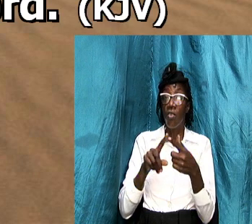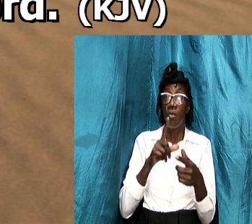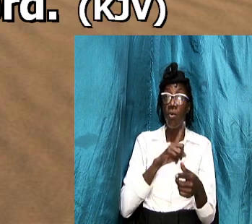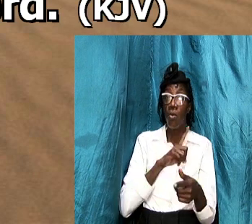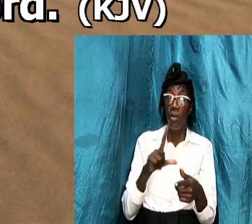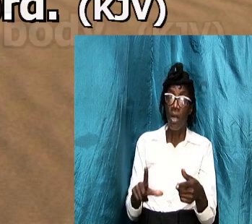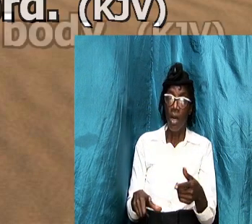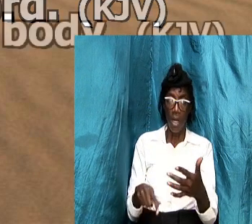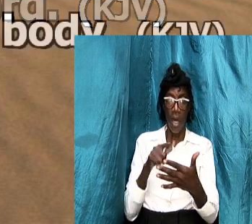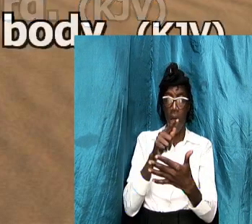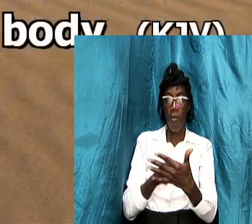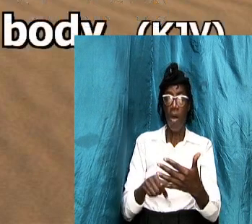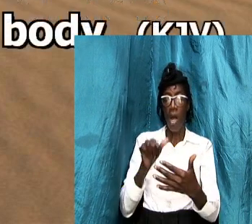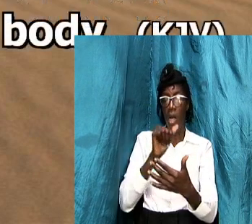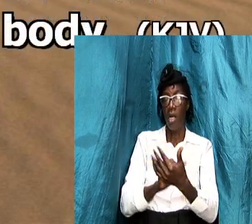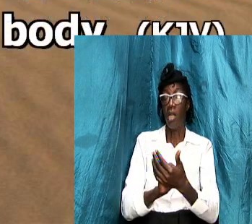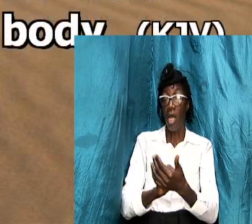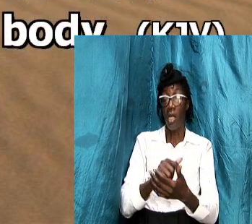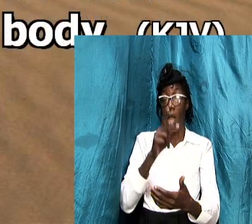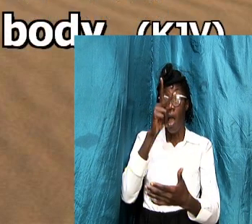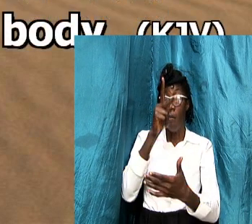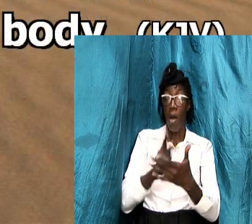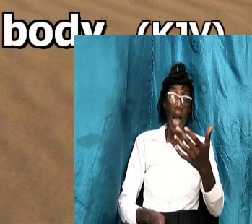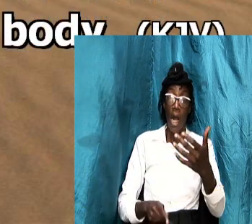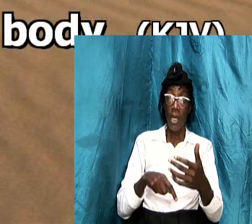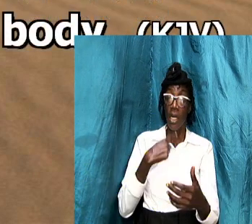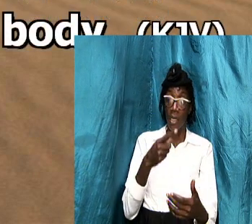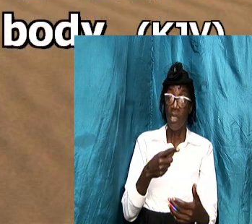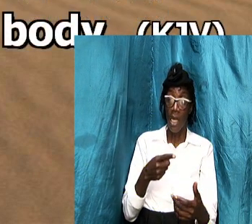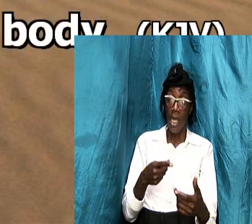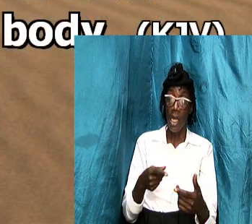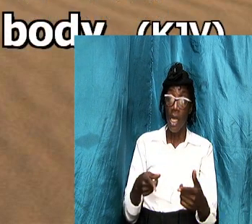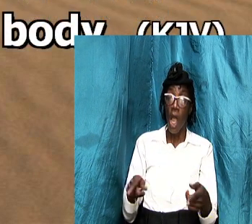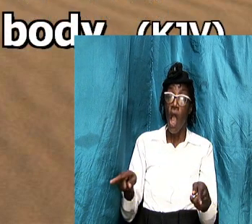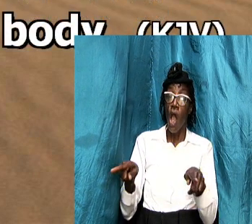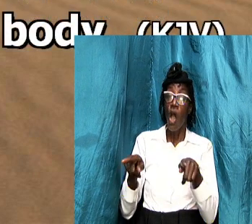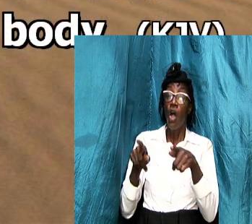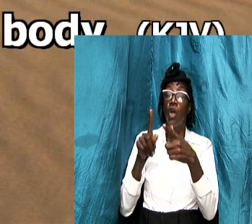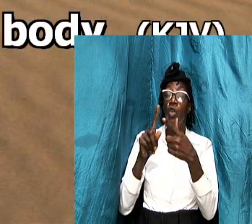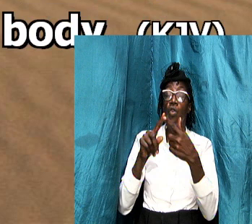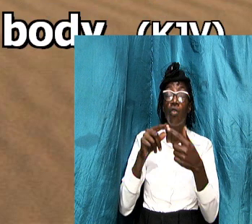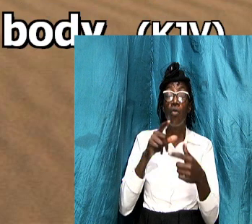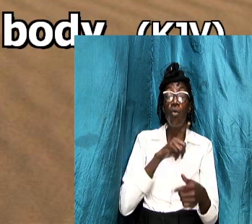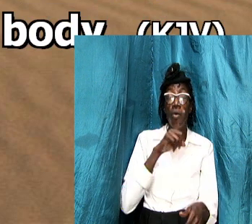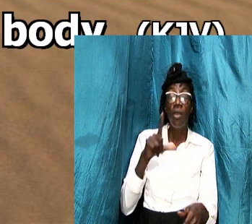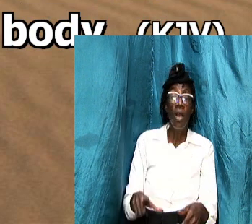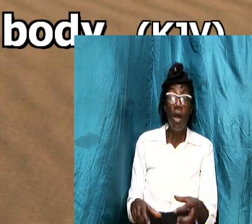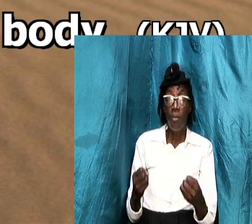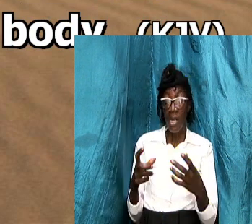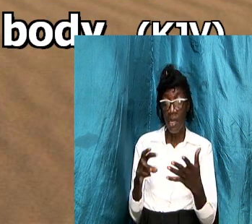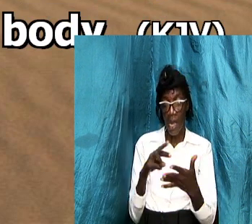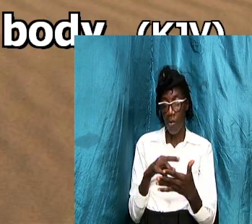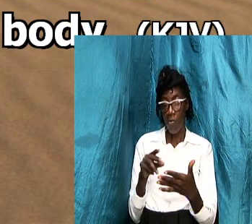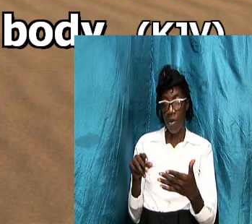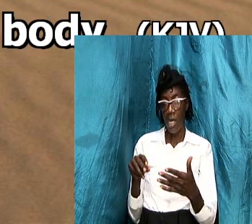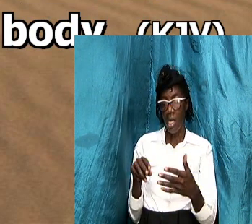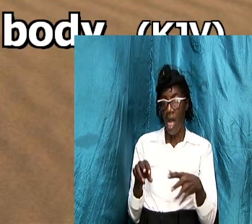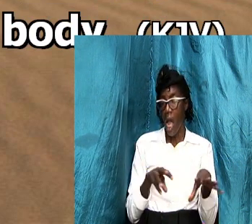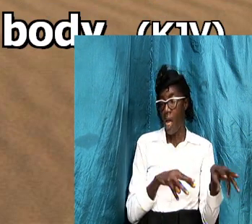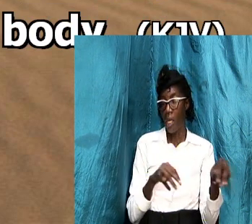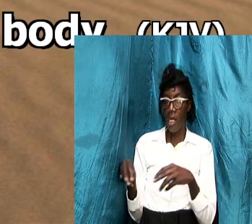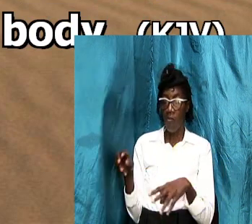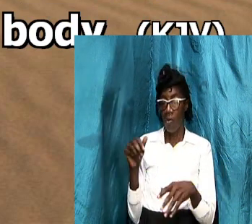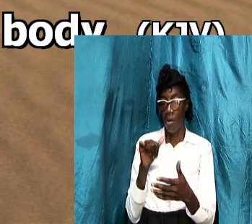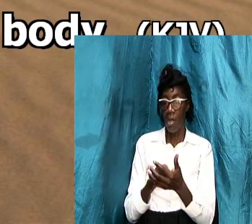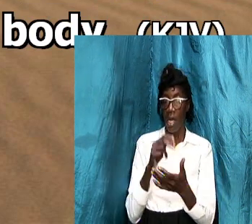that part that says as unto the lord very important because many times we read the thing and we leave out that part but that part is very